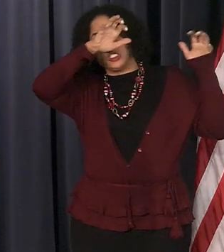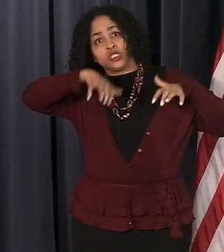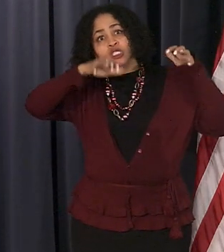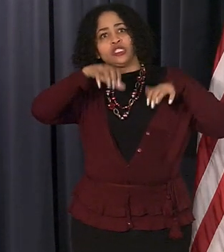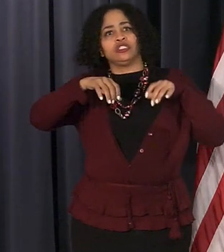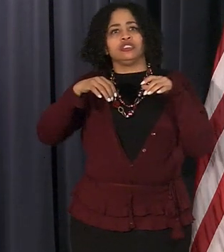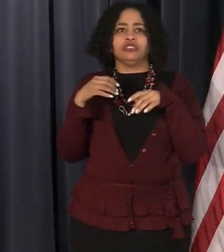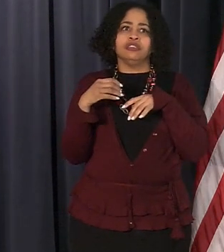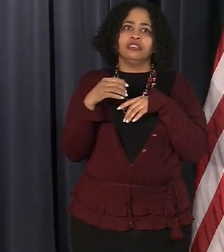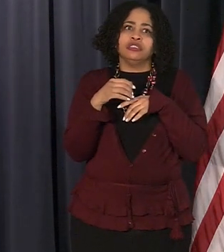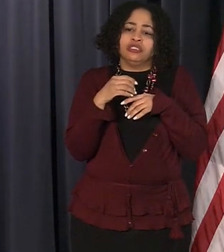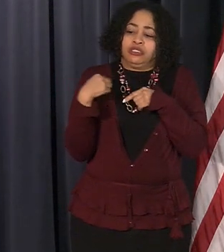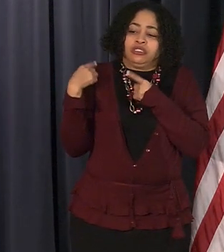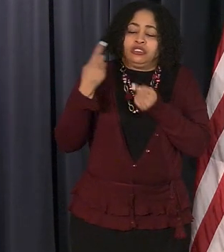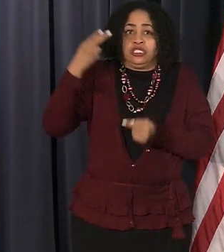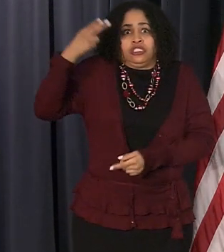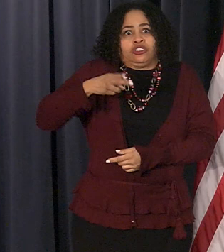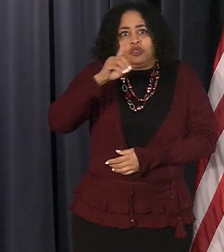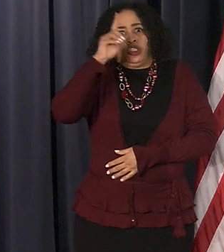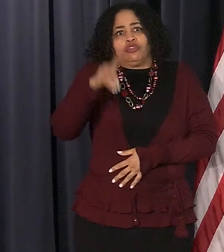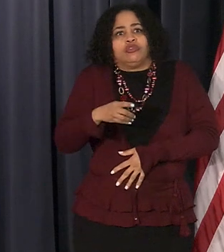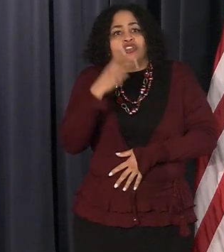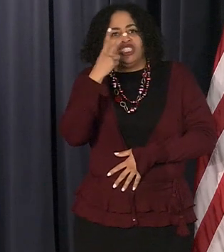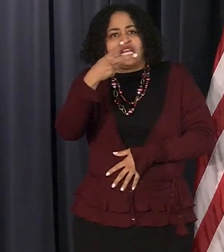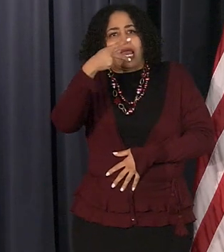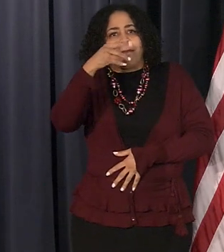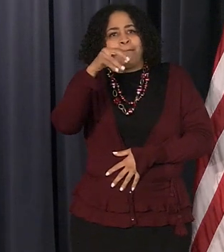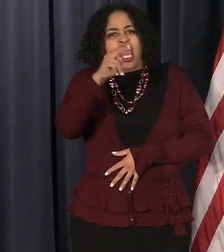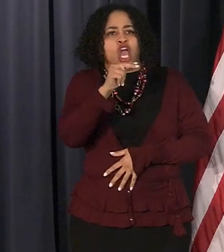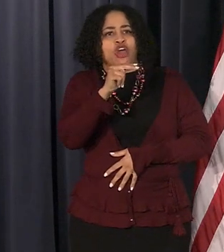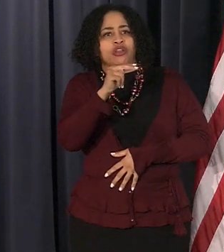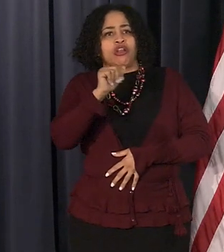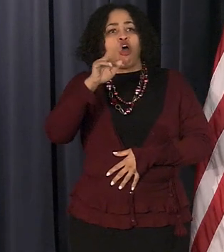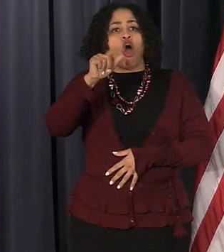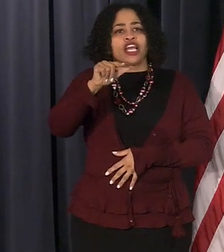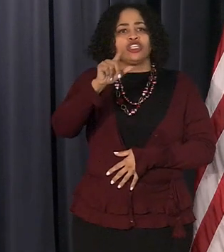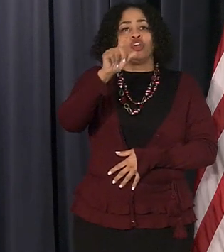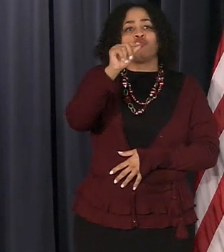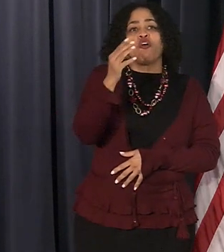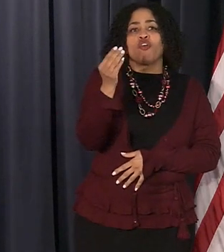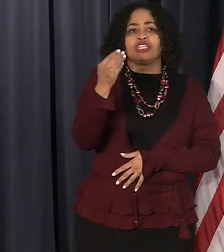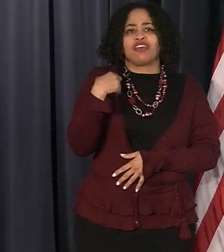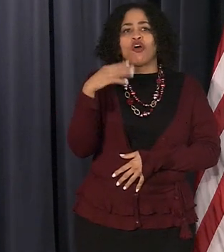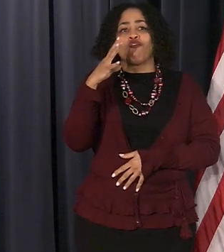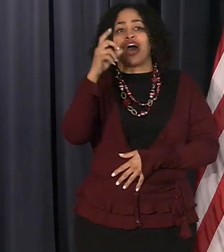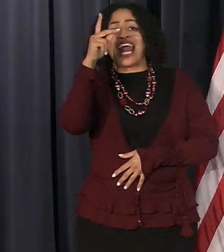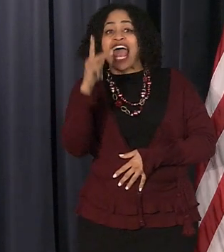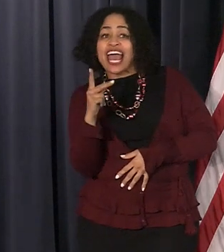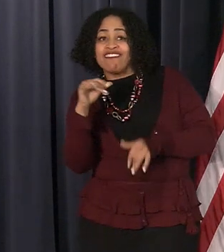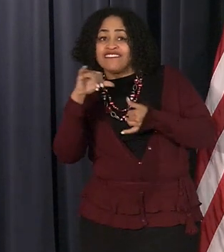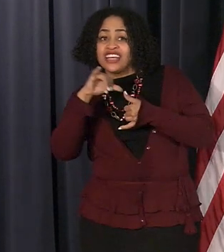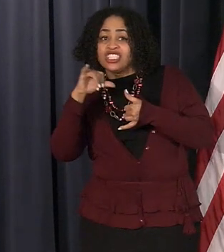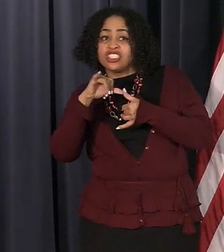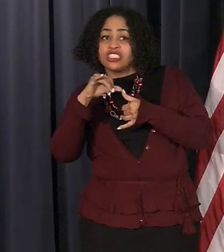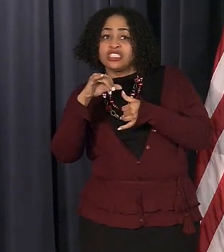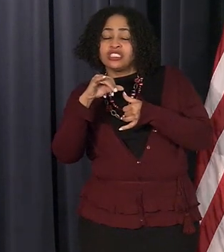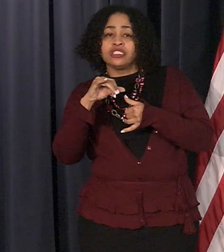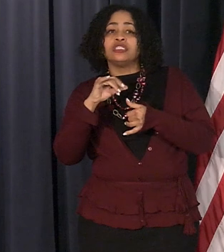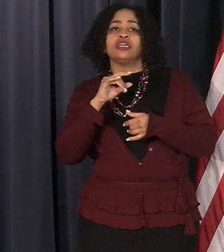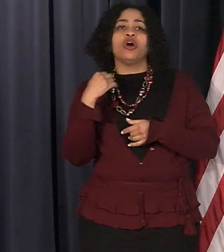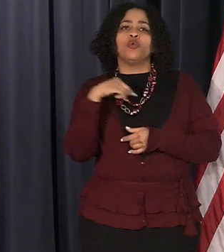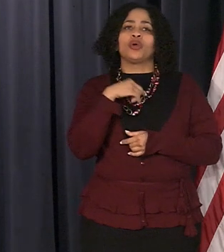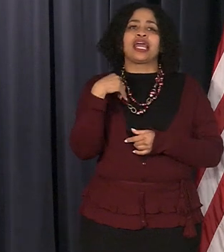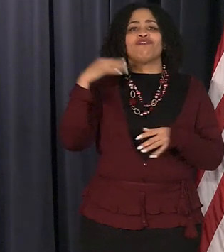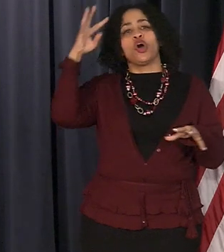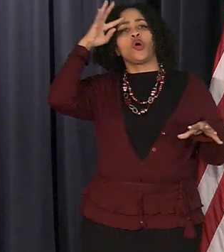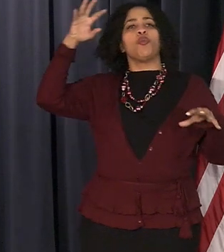the pattern of them that in august of 2014 where we got four and a half inches and set a record we had a